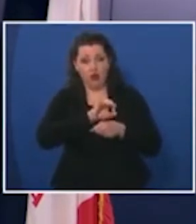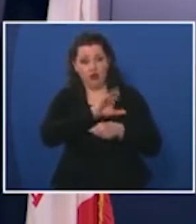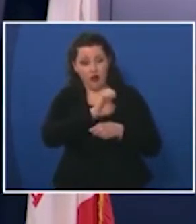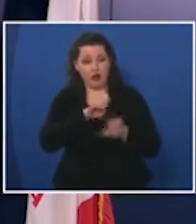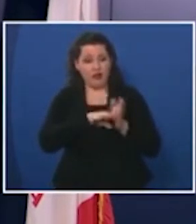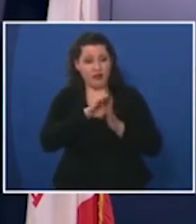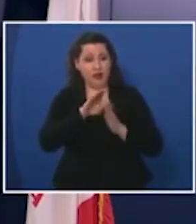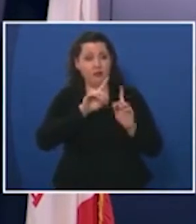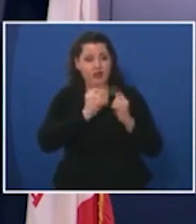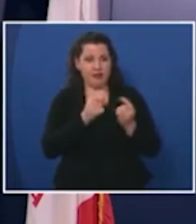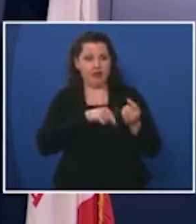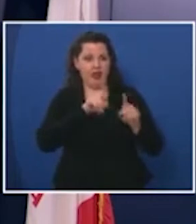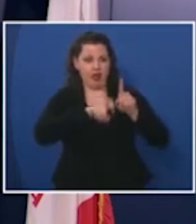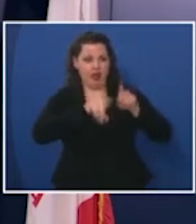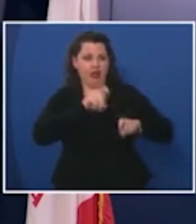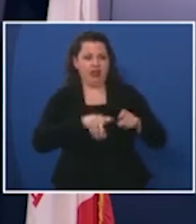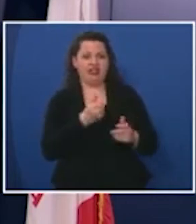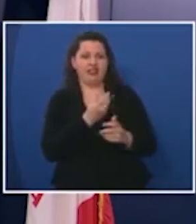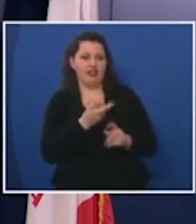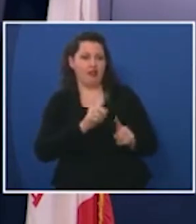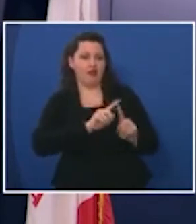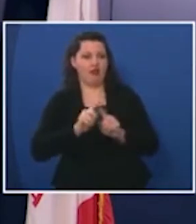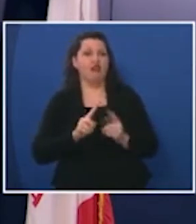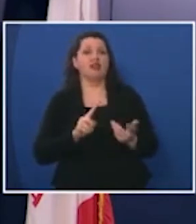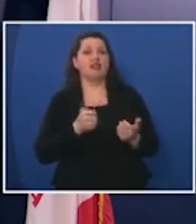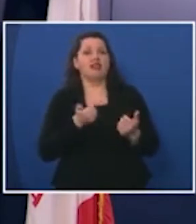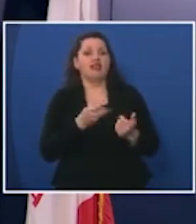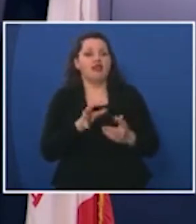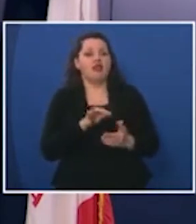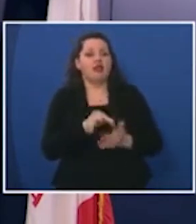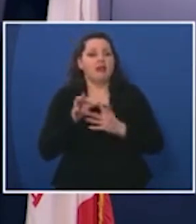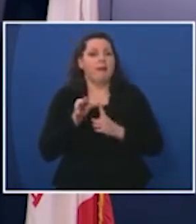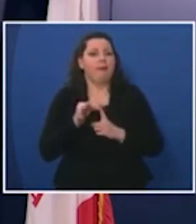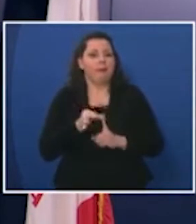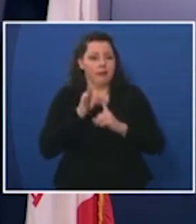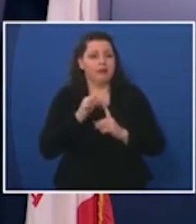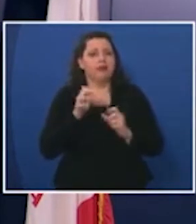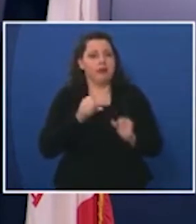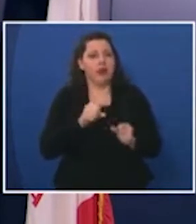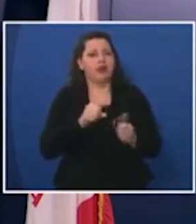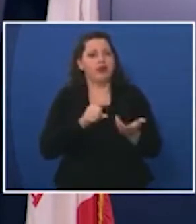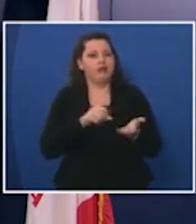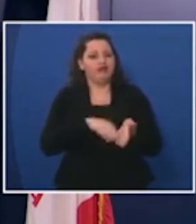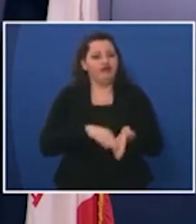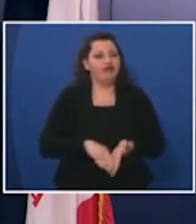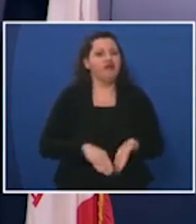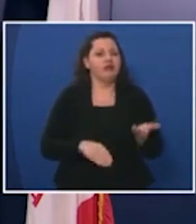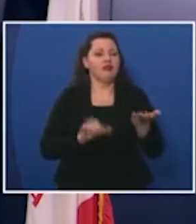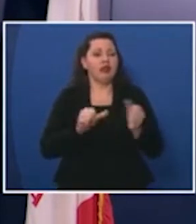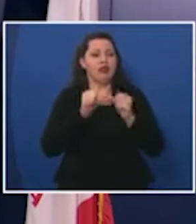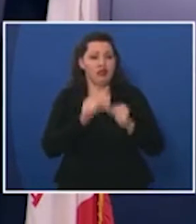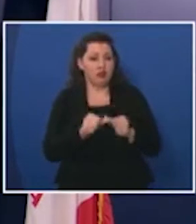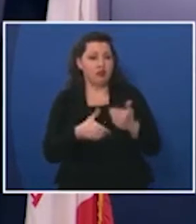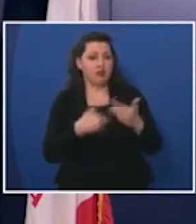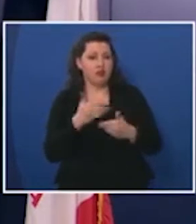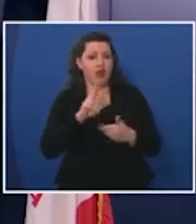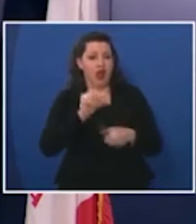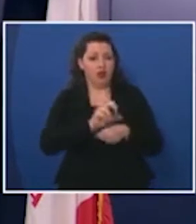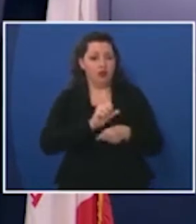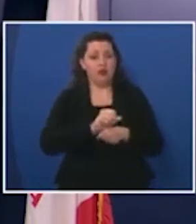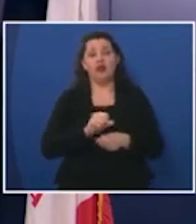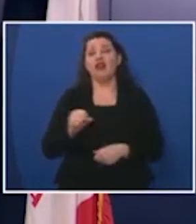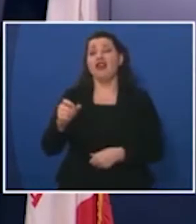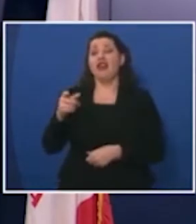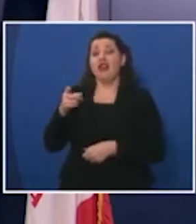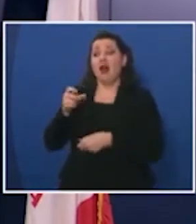through a series of questions there's several exemptions that allow them to continue to get unemployment as far as an employee with the